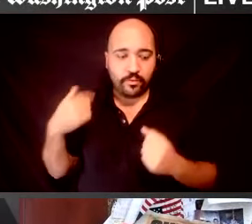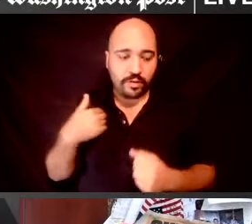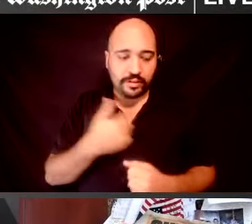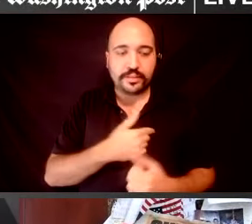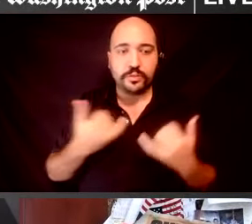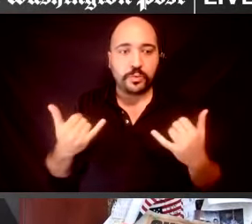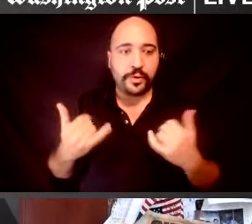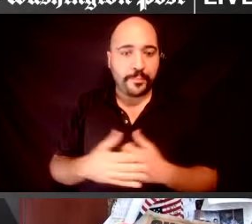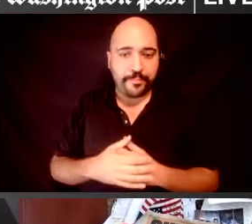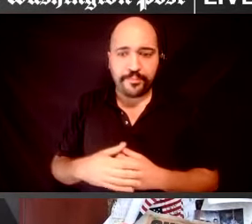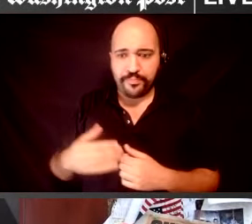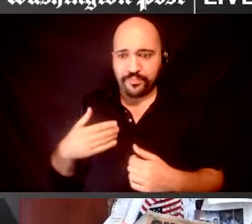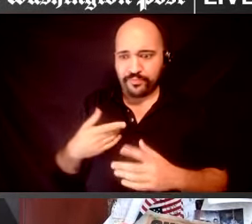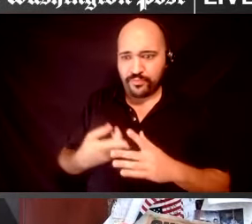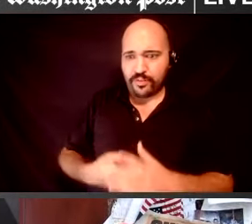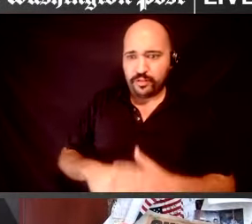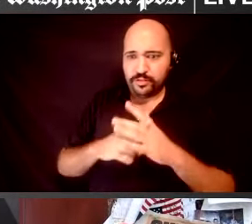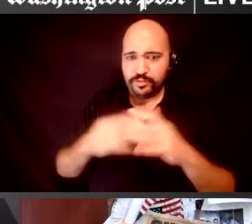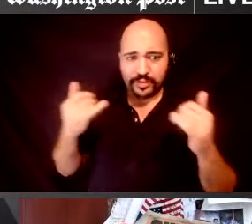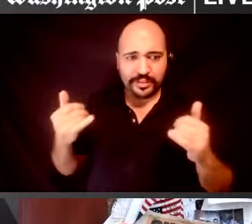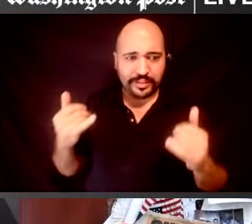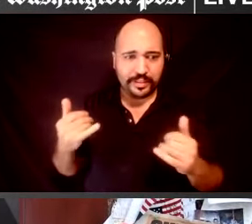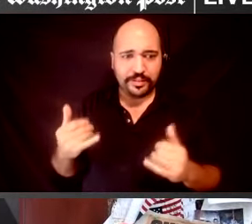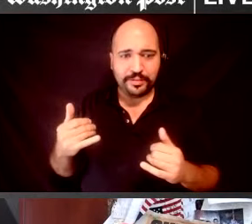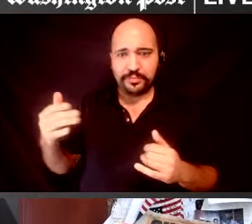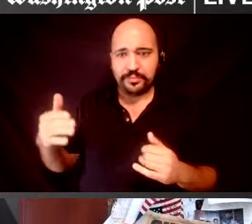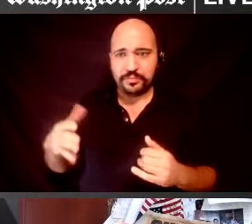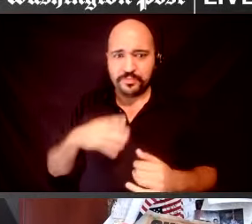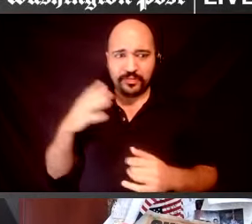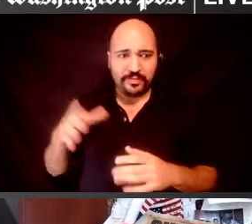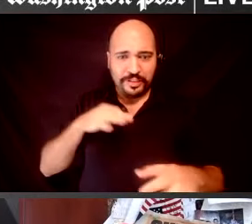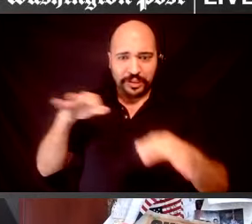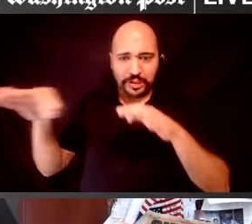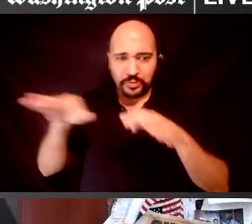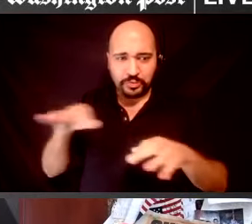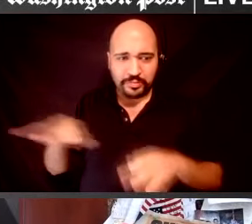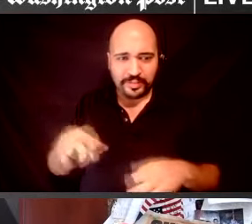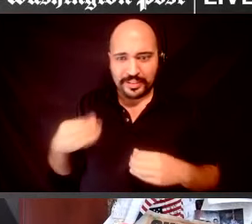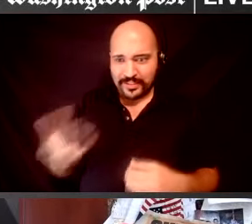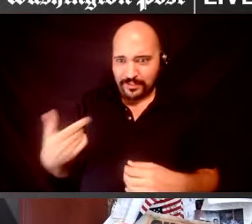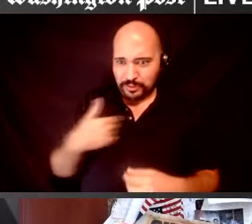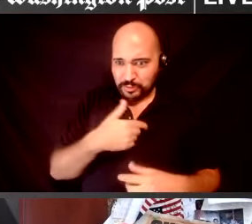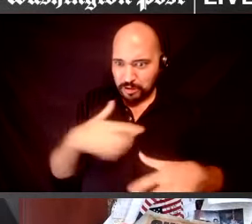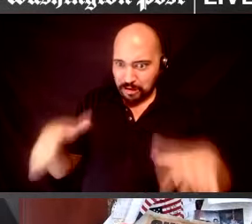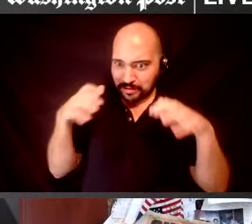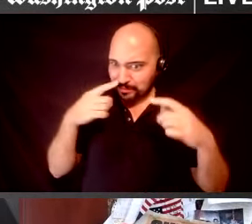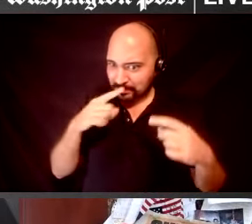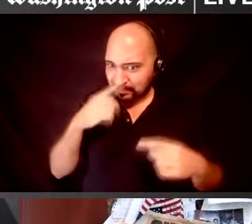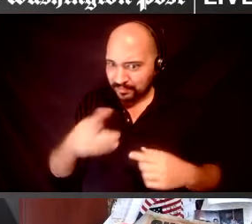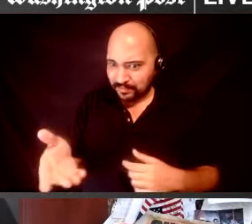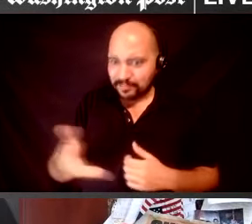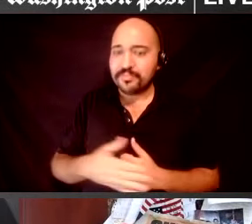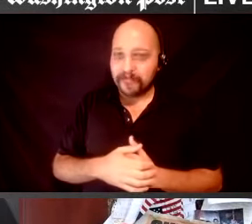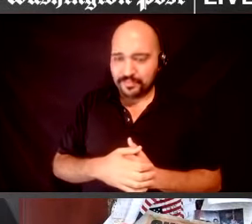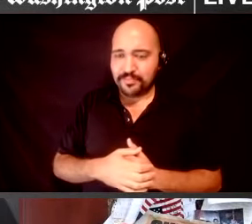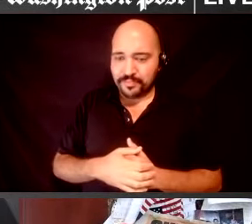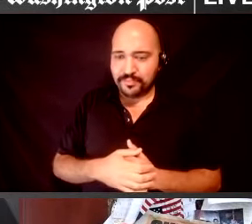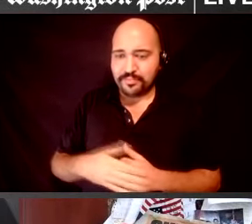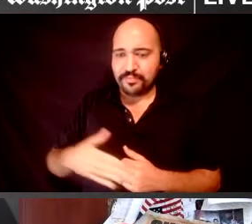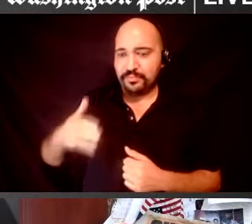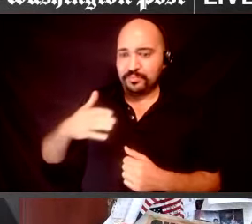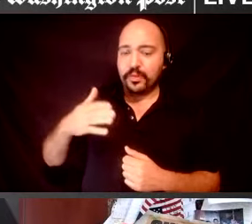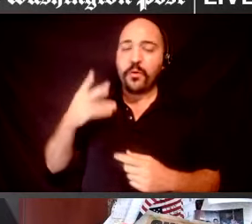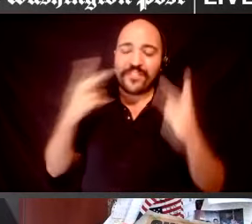Jen, I'd like to start again with a brief visual description, if you would be so gracious to give that to our audience. Yeah, of course. So I